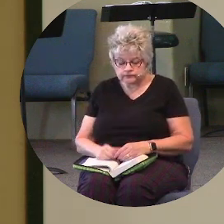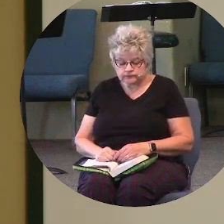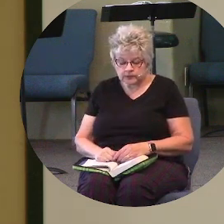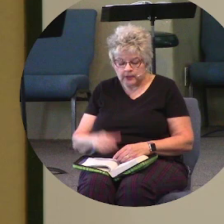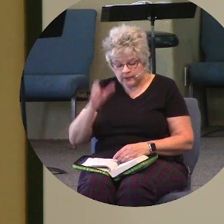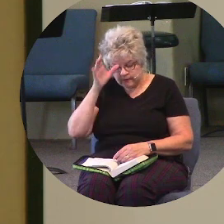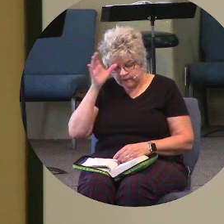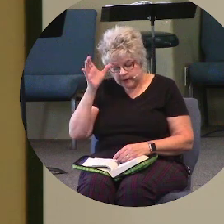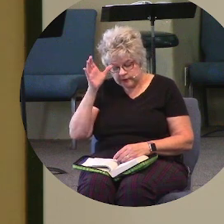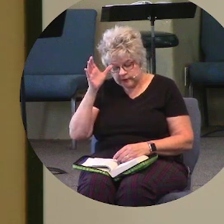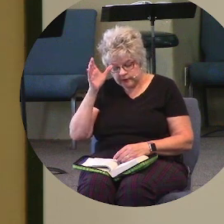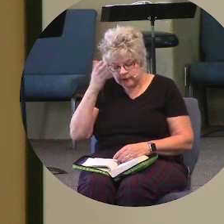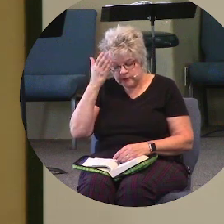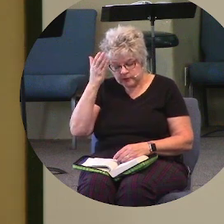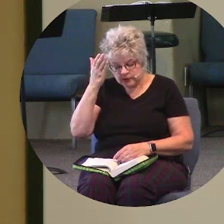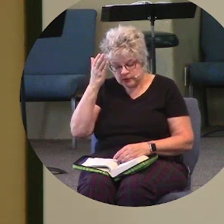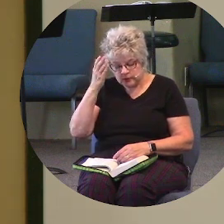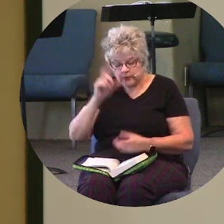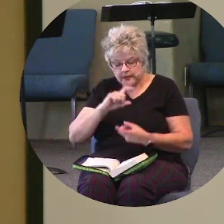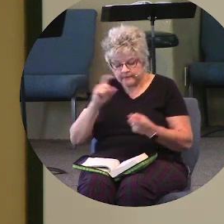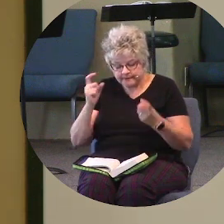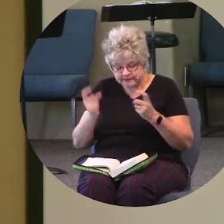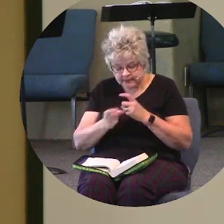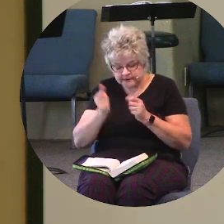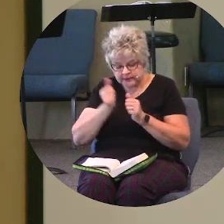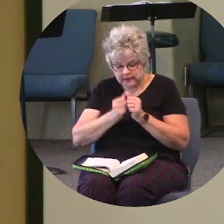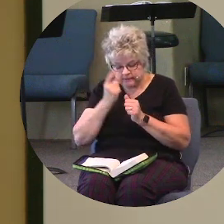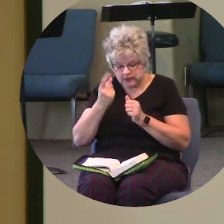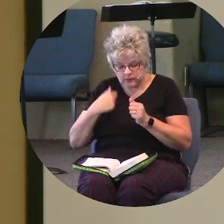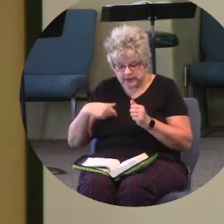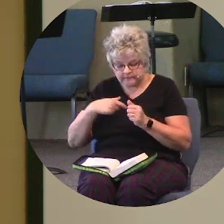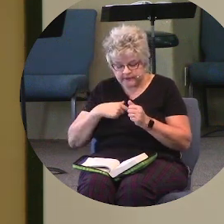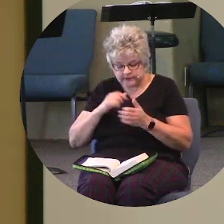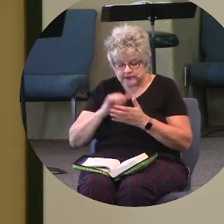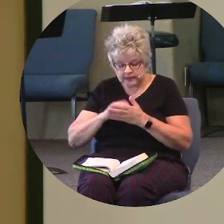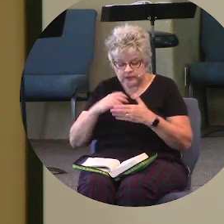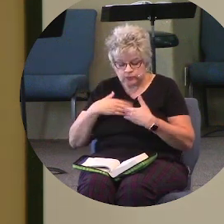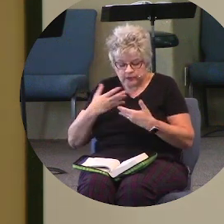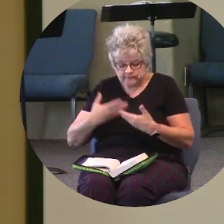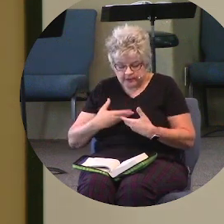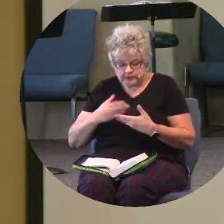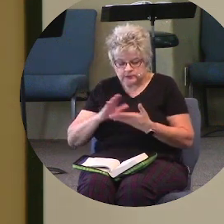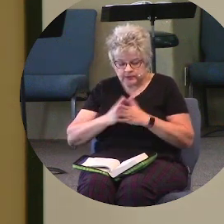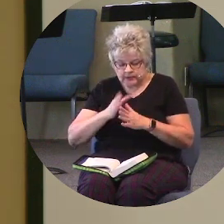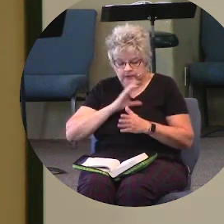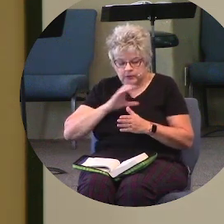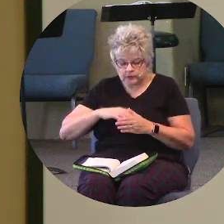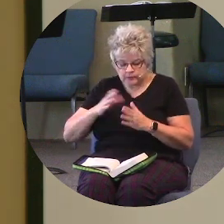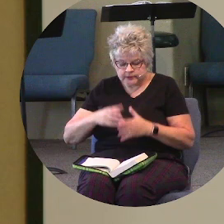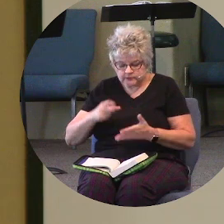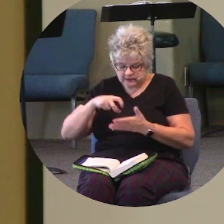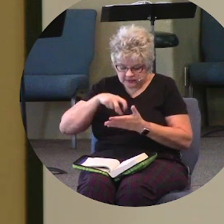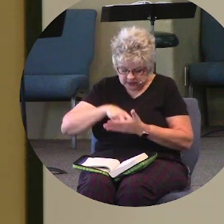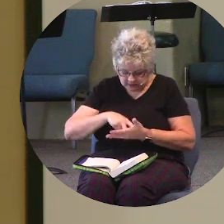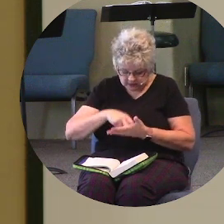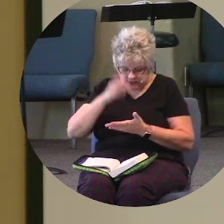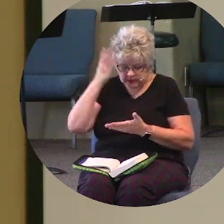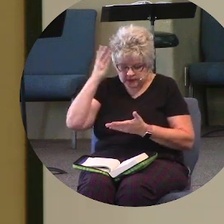Father, you have changed each and every one of us that profess to be Christians and have bowed a knee to you.